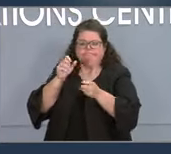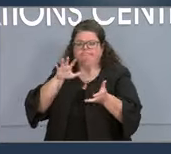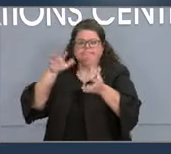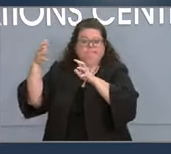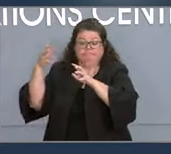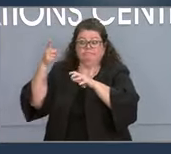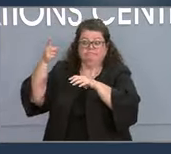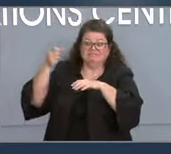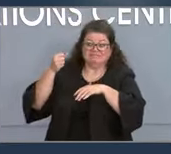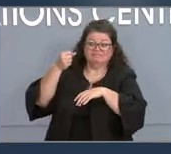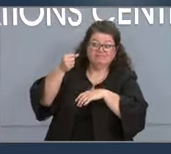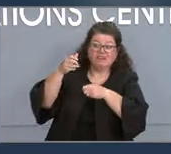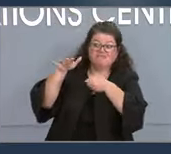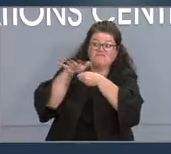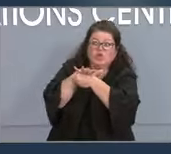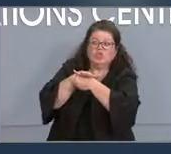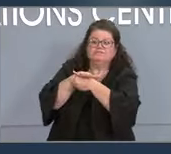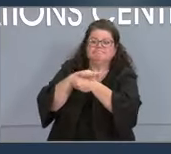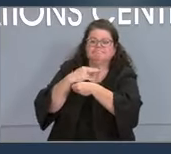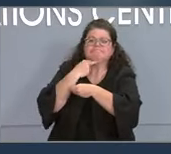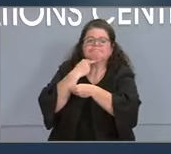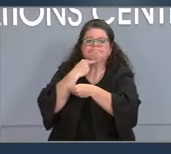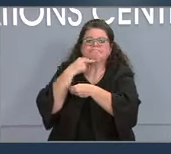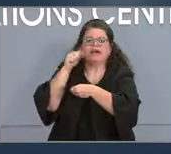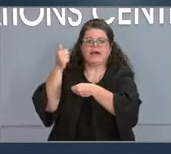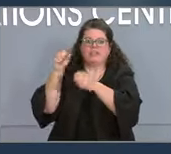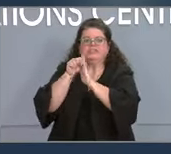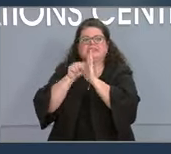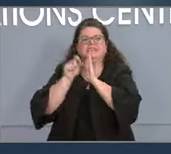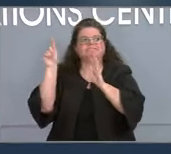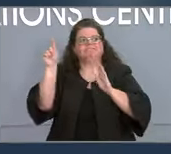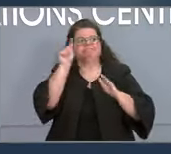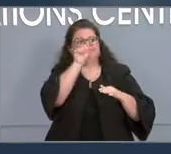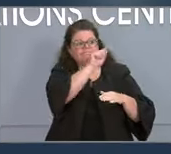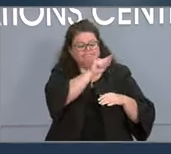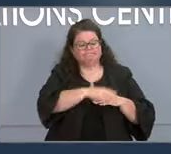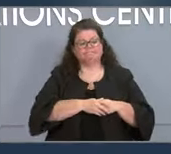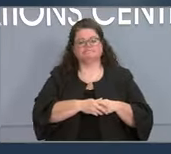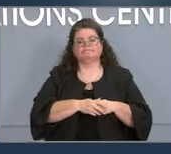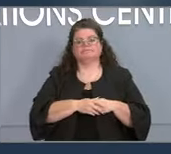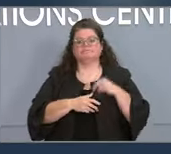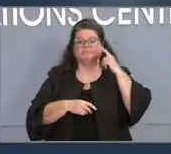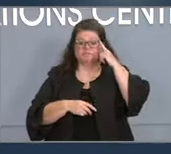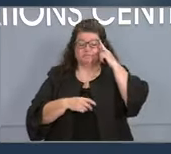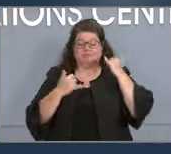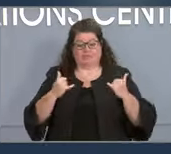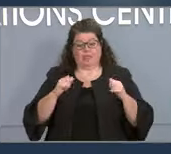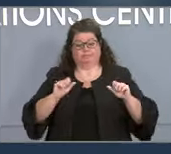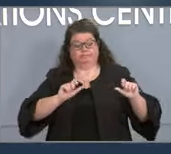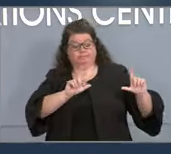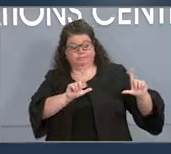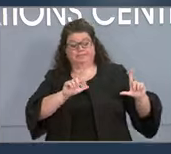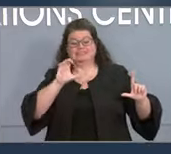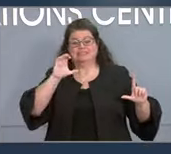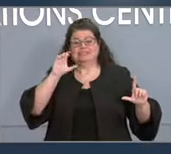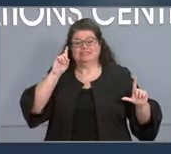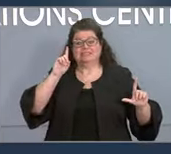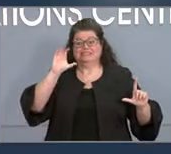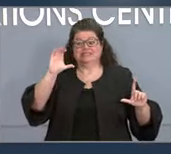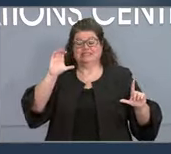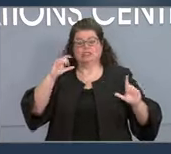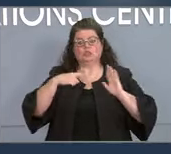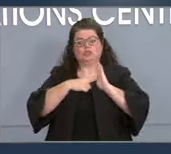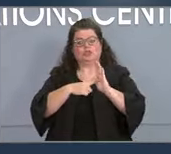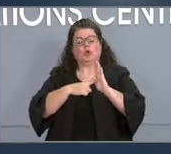Carolina. This next slide looks at what's happening at the local level. It's a map from the CDC that shows the level of viral